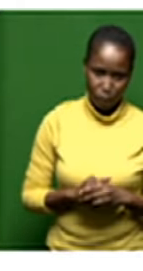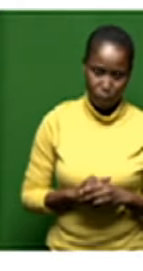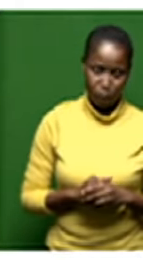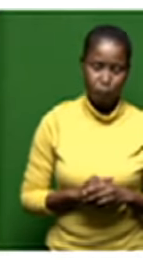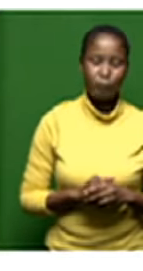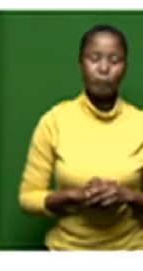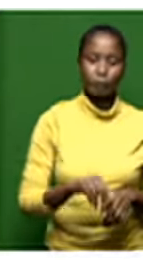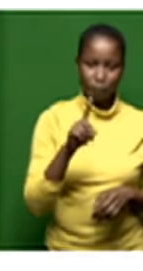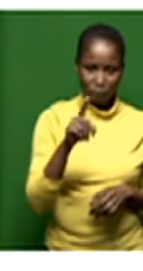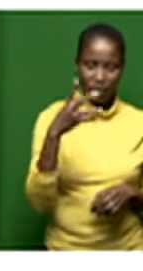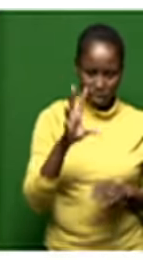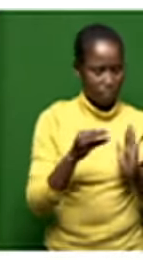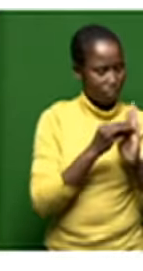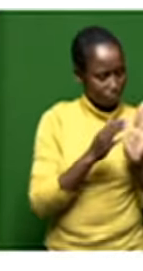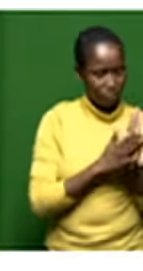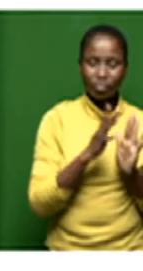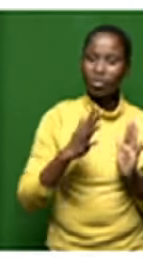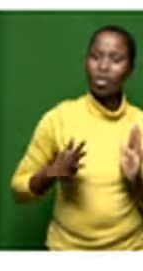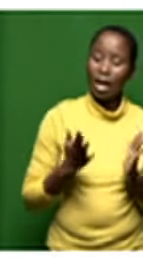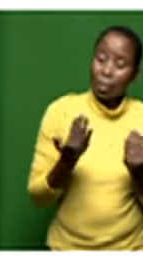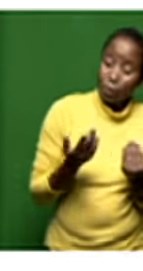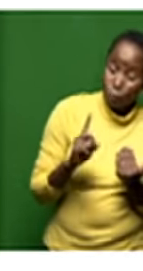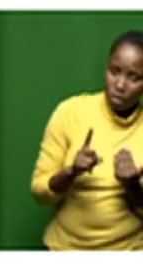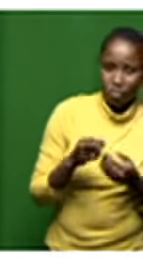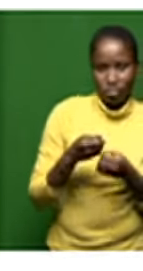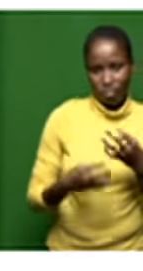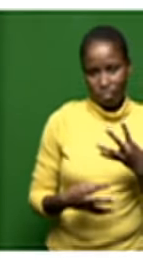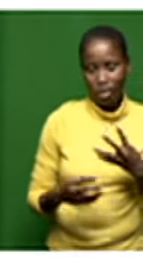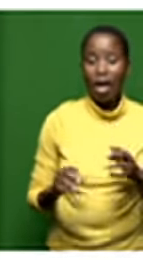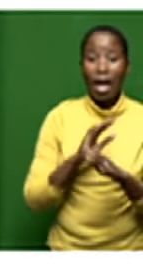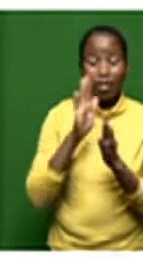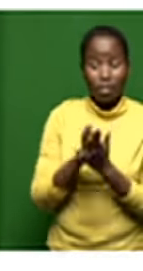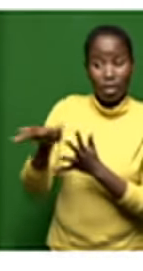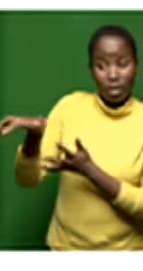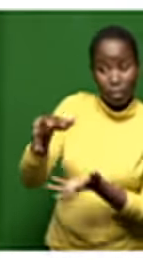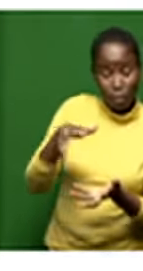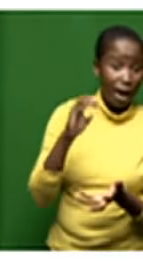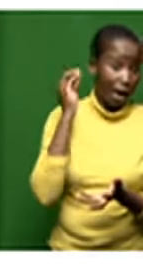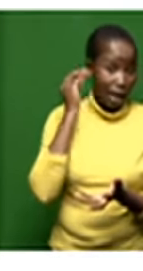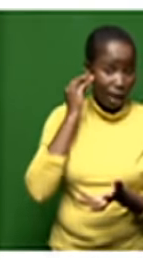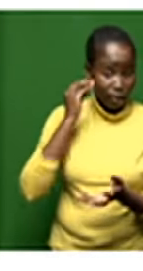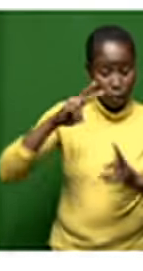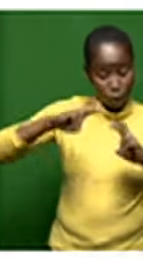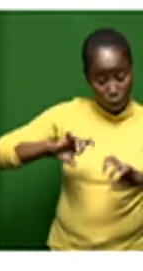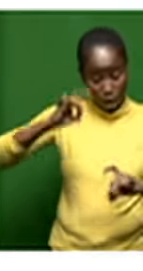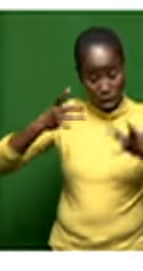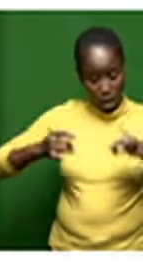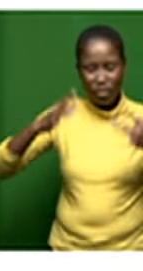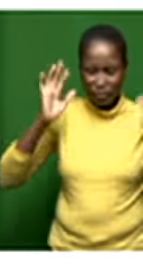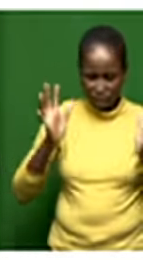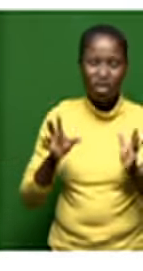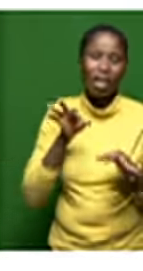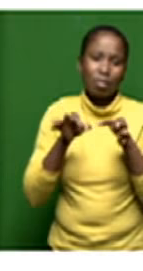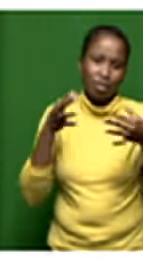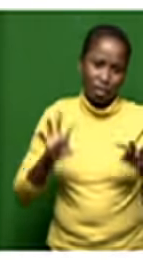in terms of what needed to unfold they have explained the due diligence process that needed to happen and like i said earlier we are finalizing the two divisions